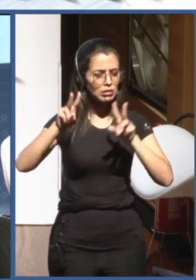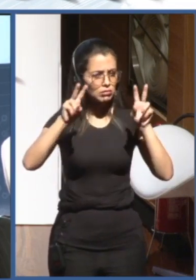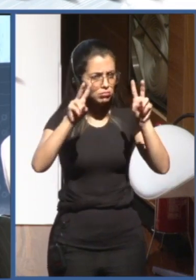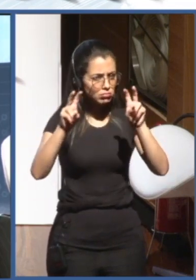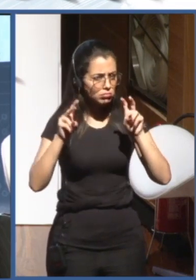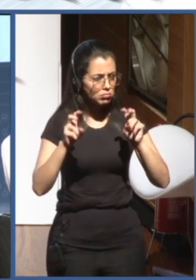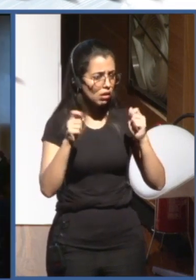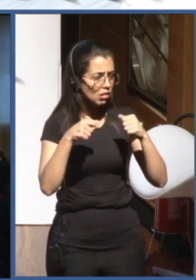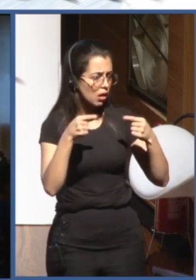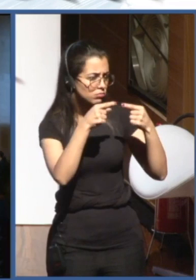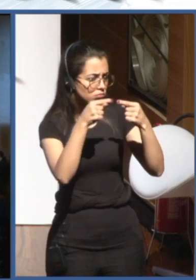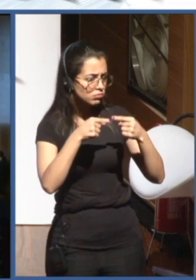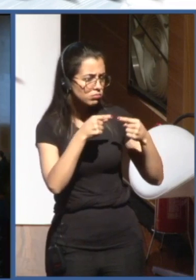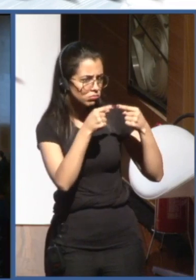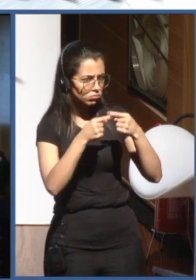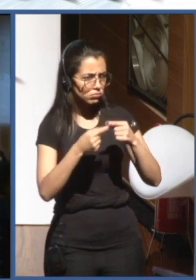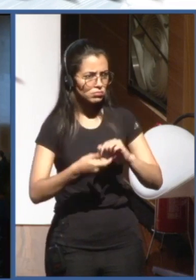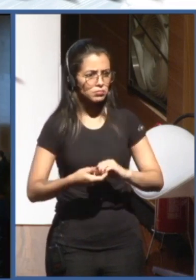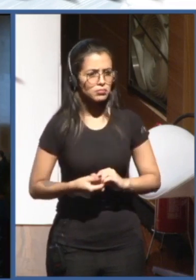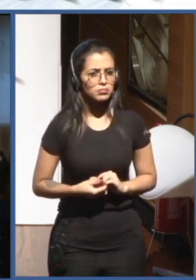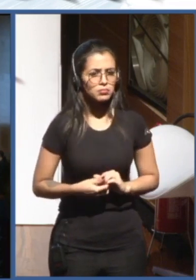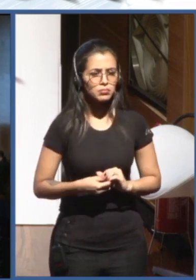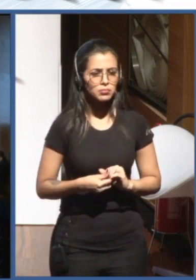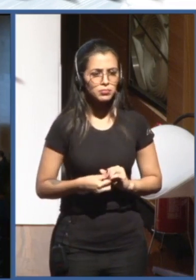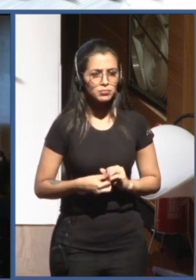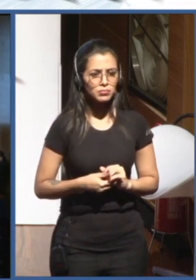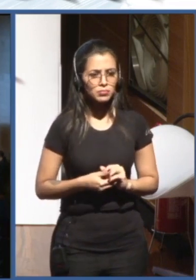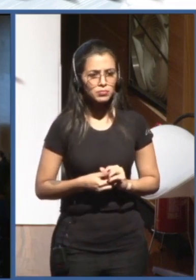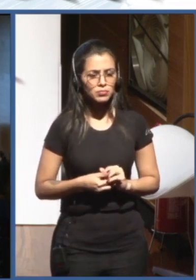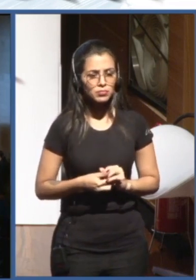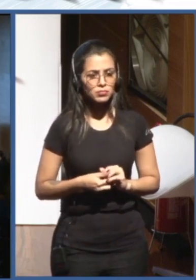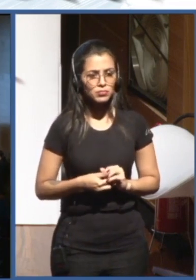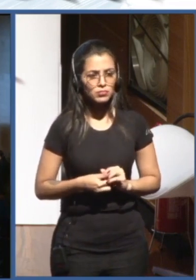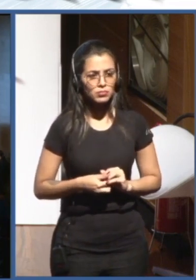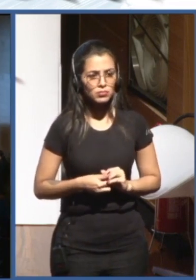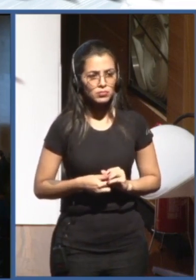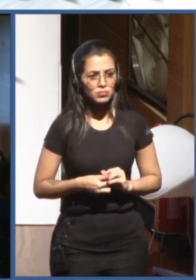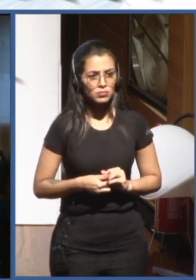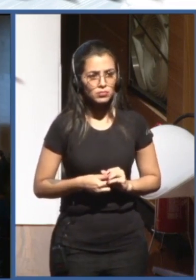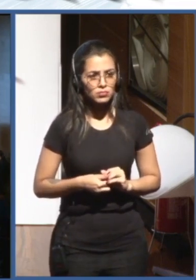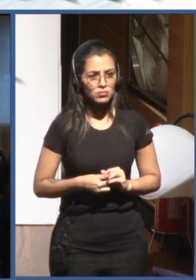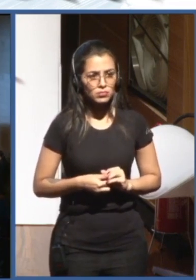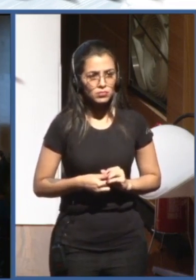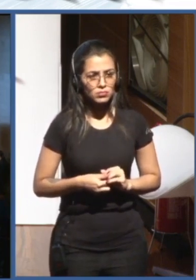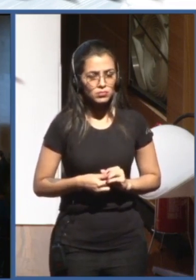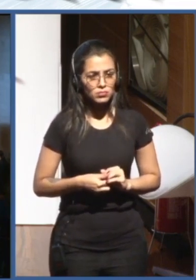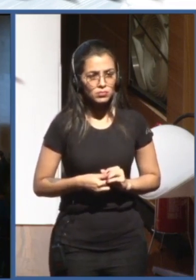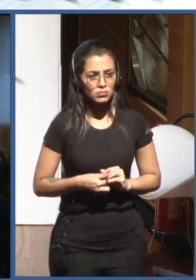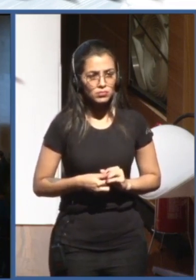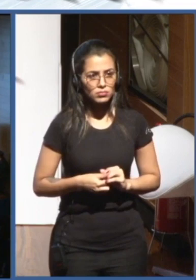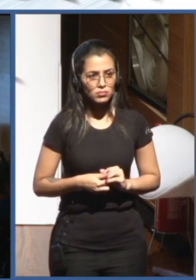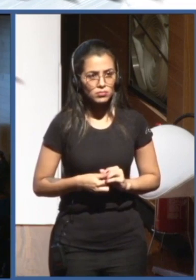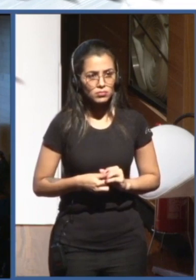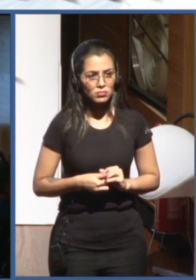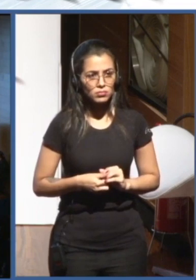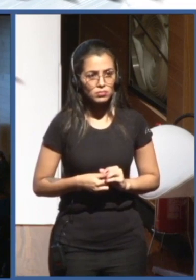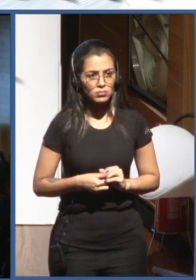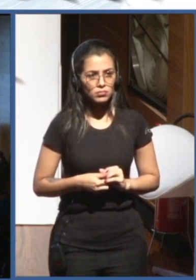Yes. can. Thank Yes. very Thank Thank you.